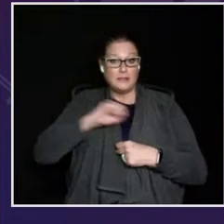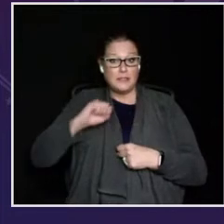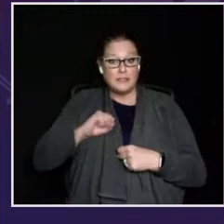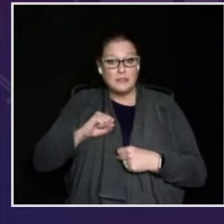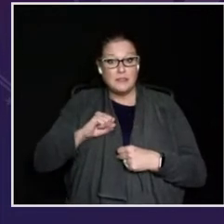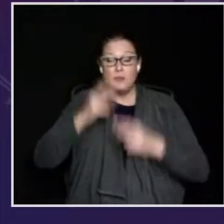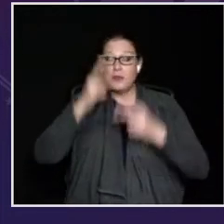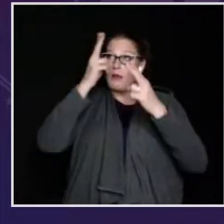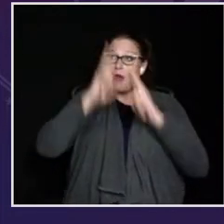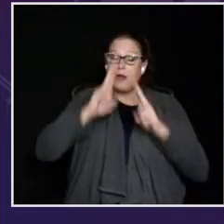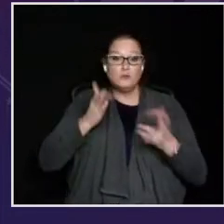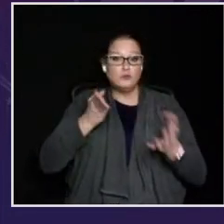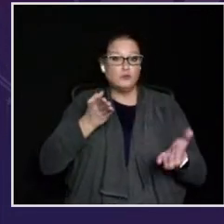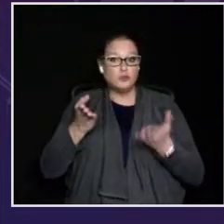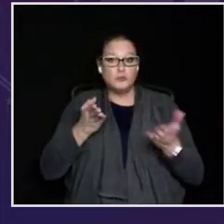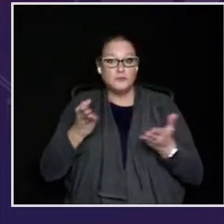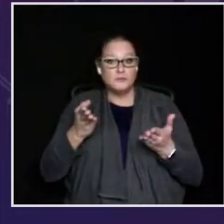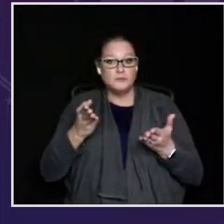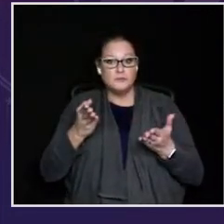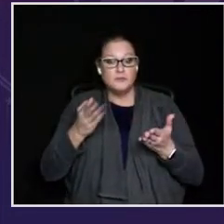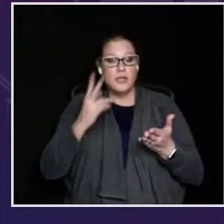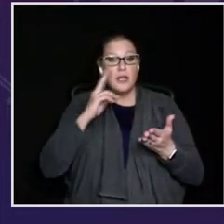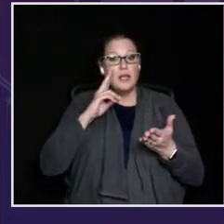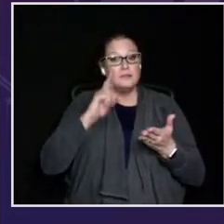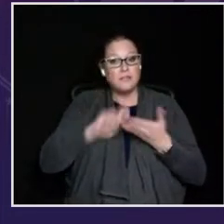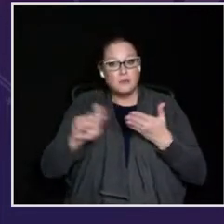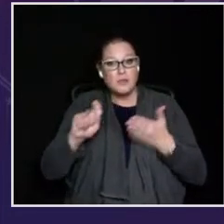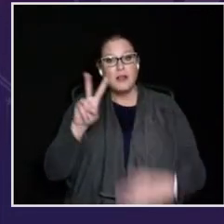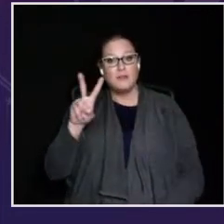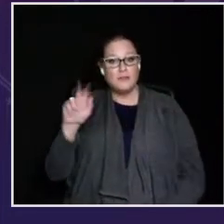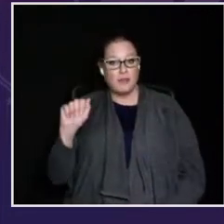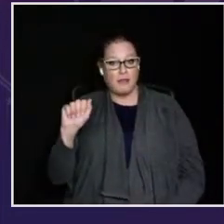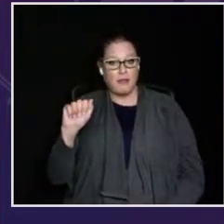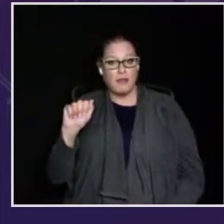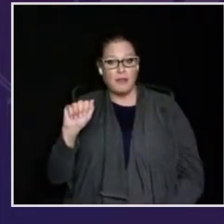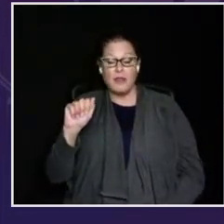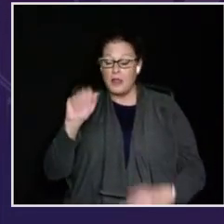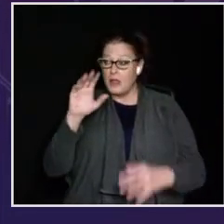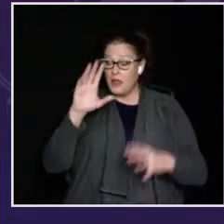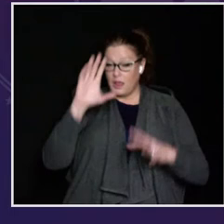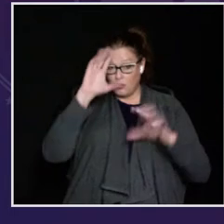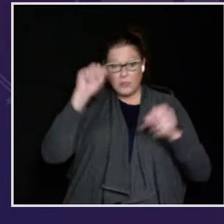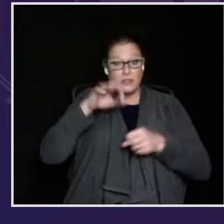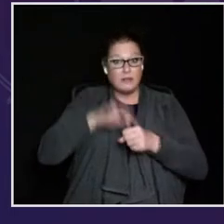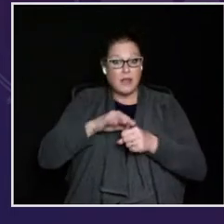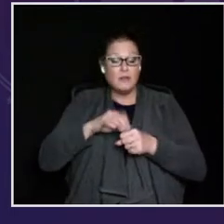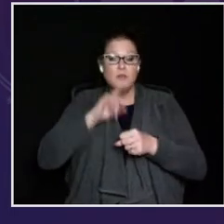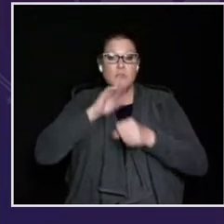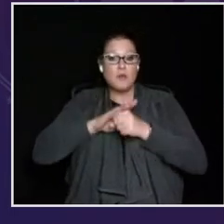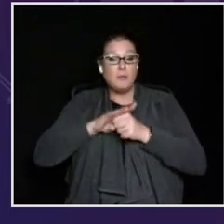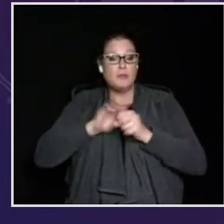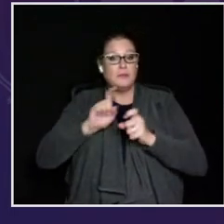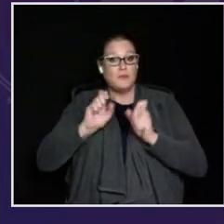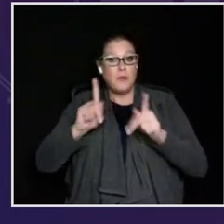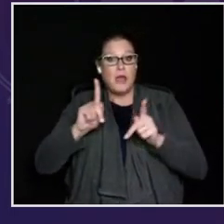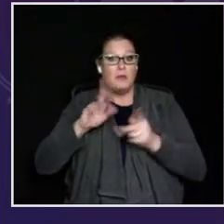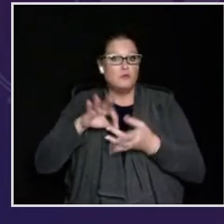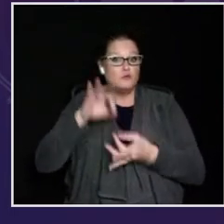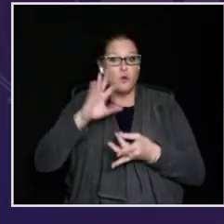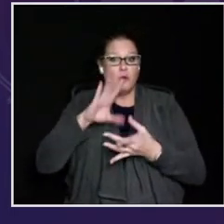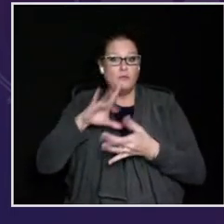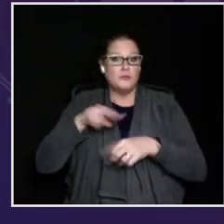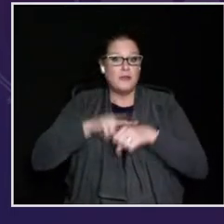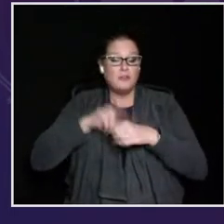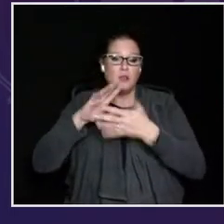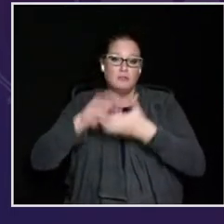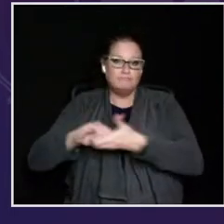me and, if confirmed by the Senate, will be honored to serve as the Secretary of Veterans Affairs. Mr.